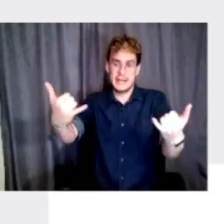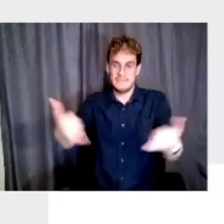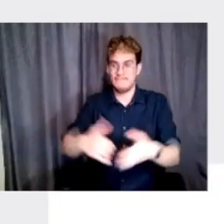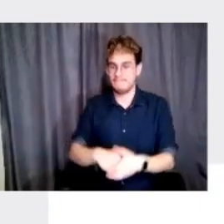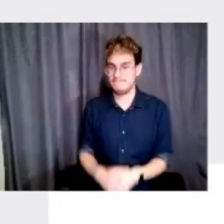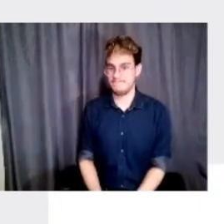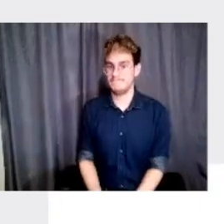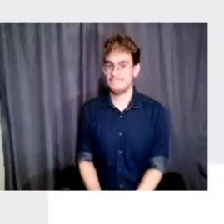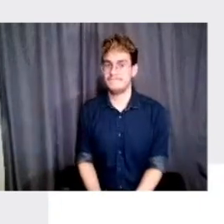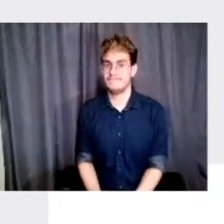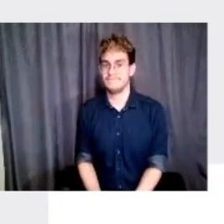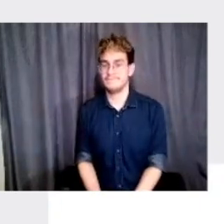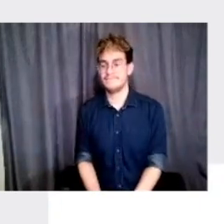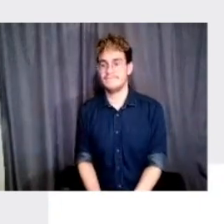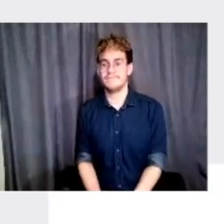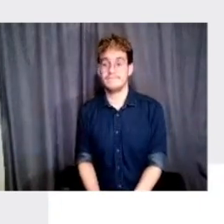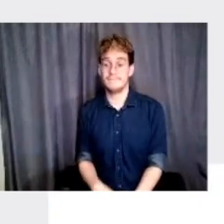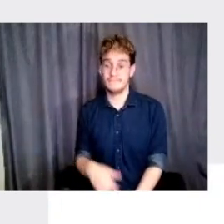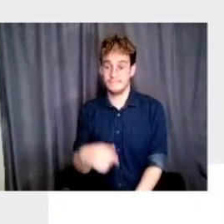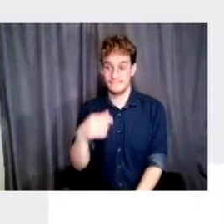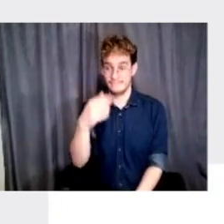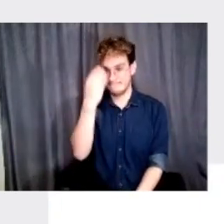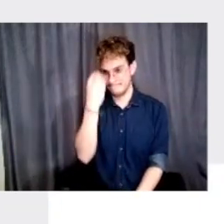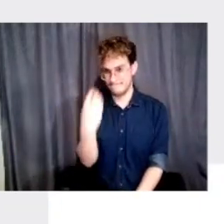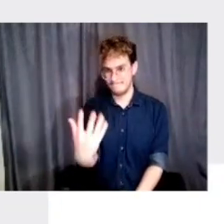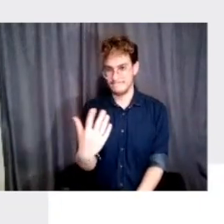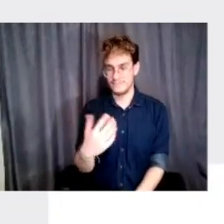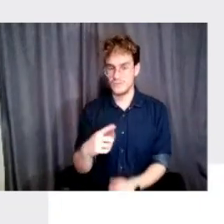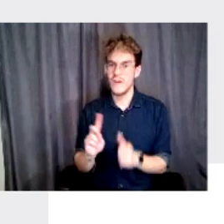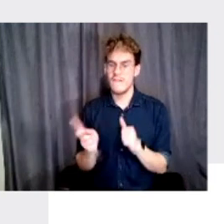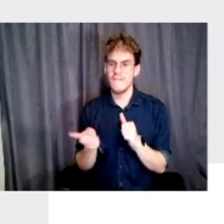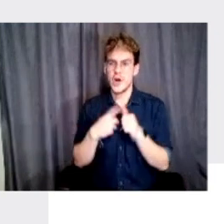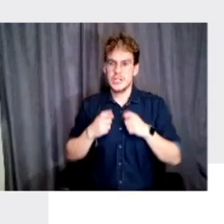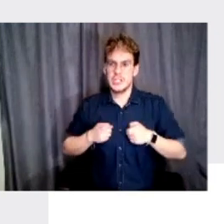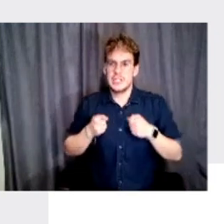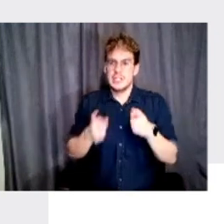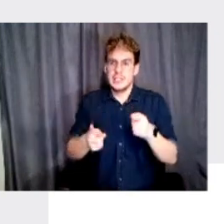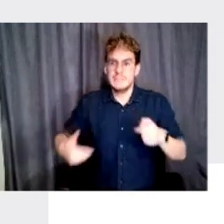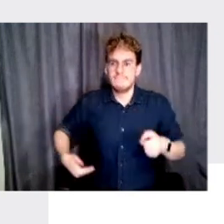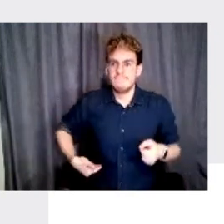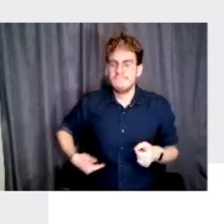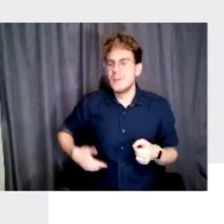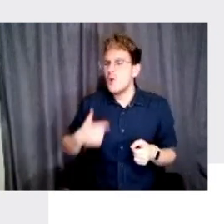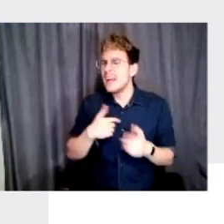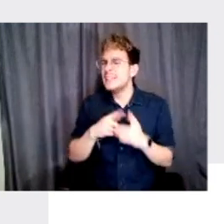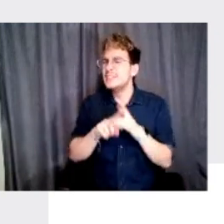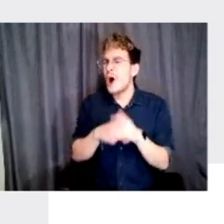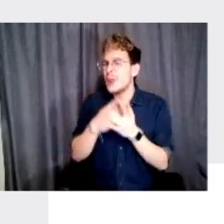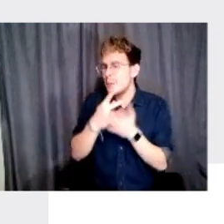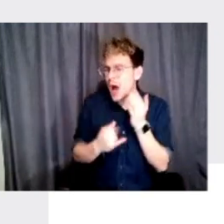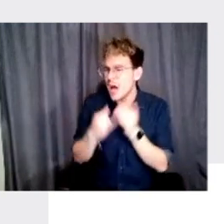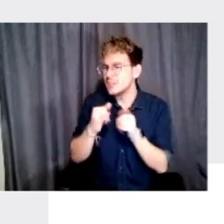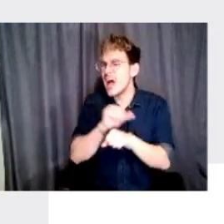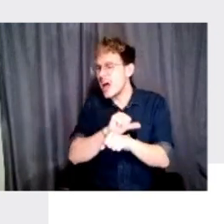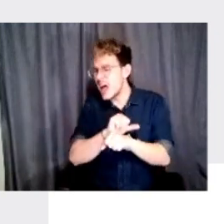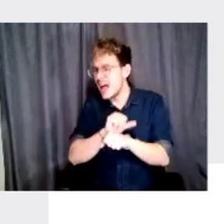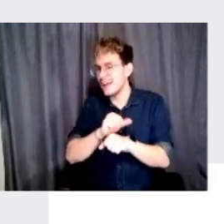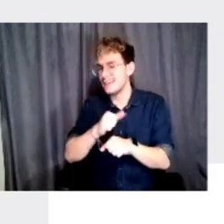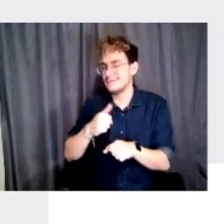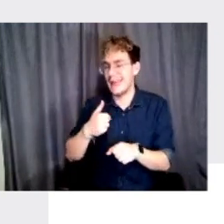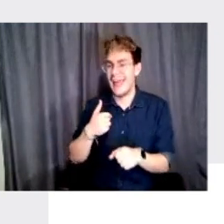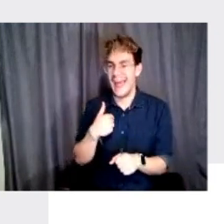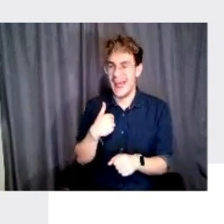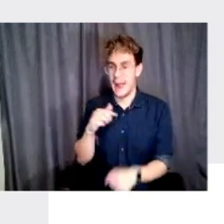And, um, and I have to share like the first instinct, right? Because we started a project and, you know, being a minimalist